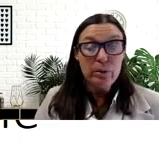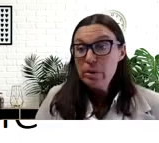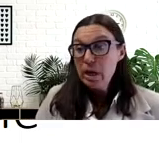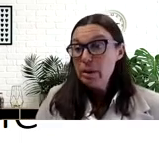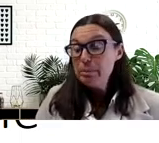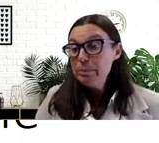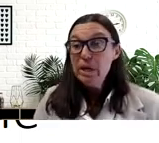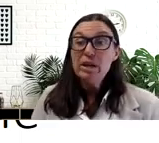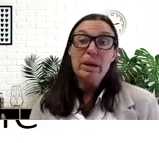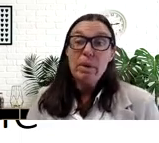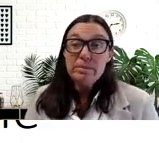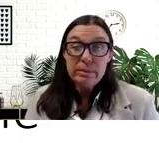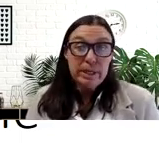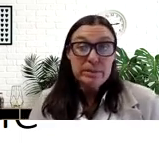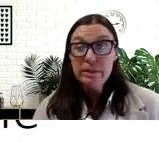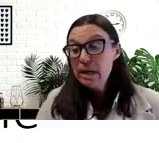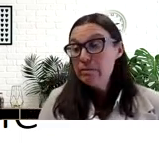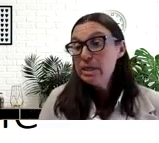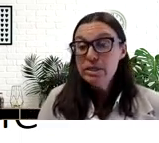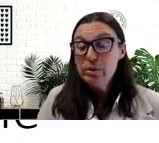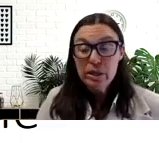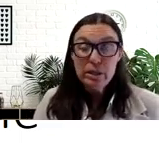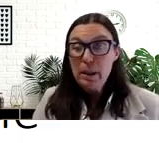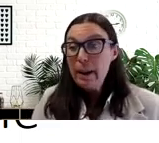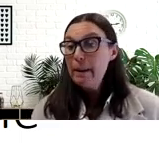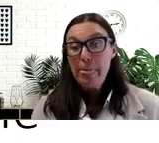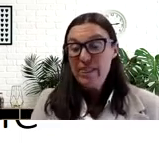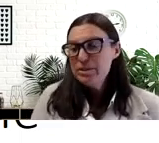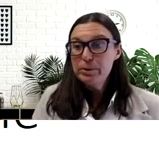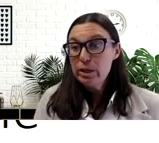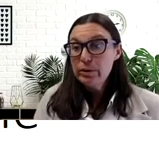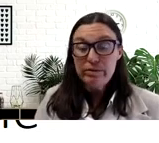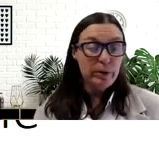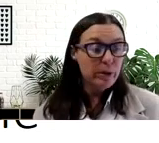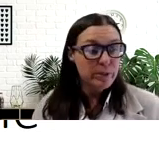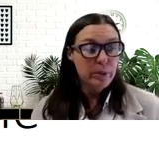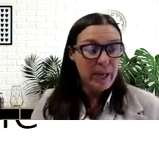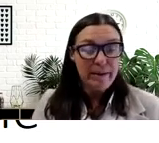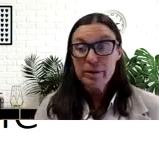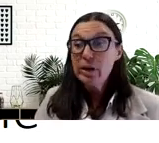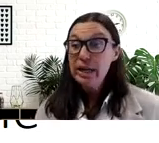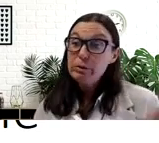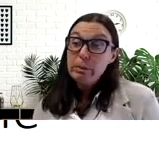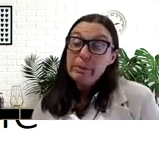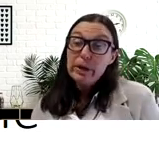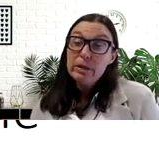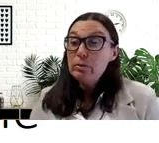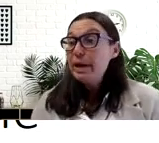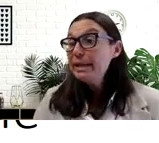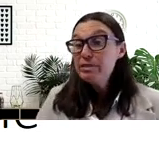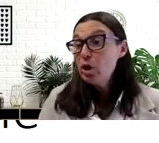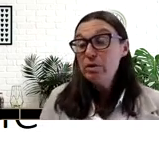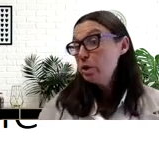So none of my mom's siblings ever got to know her. These are really the only photos we have for her. And if you remember,